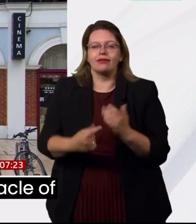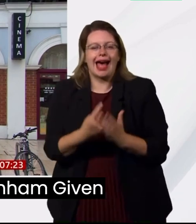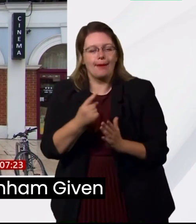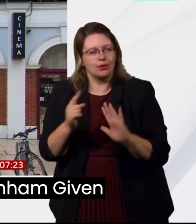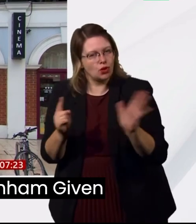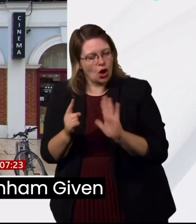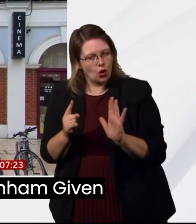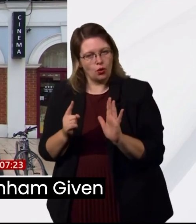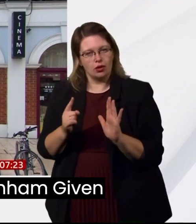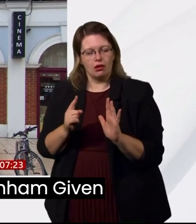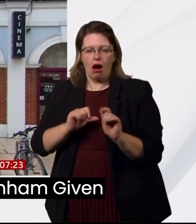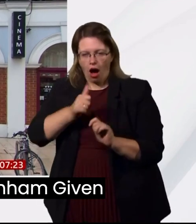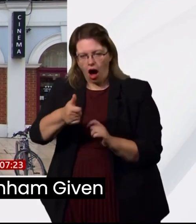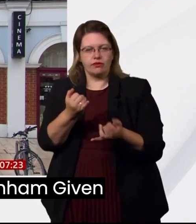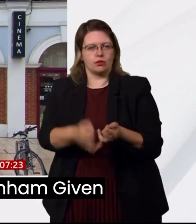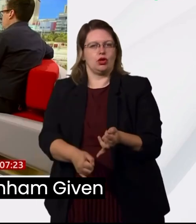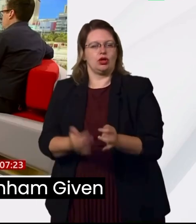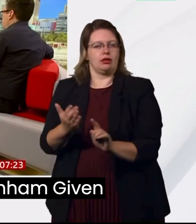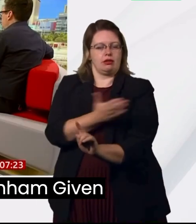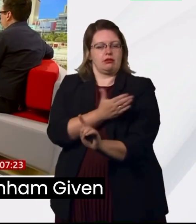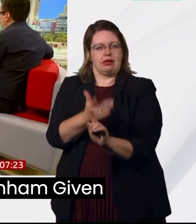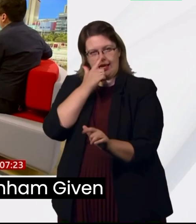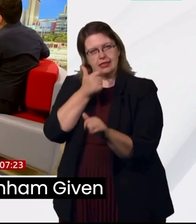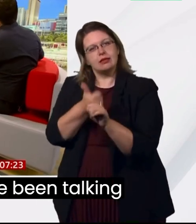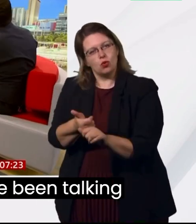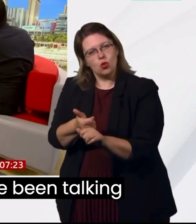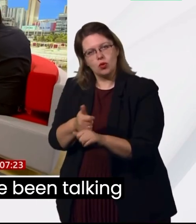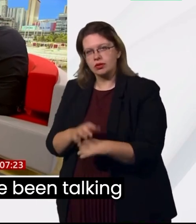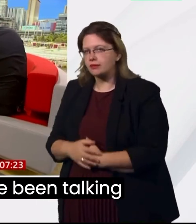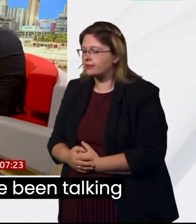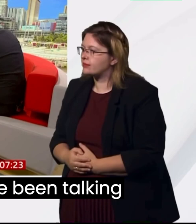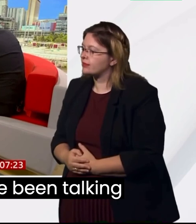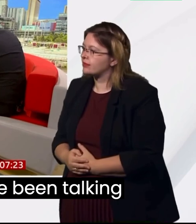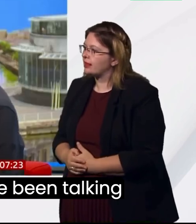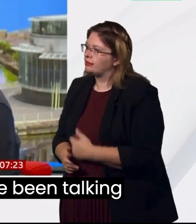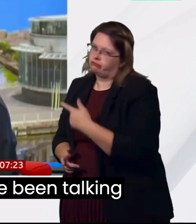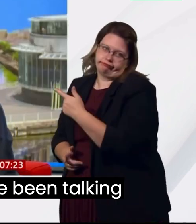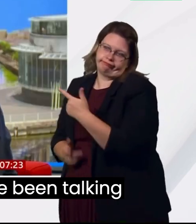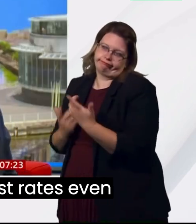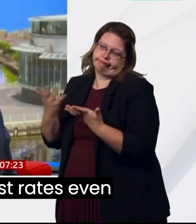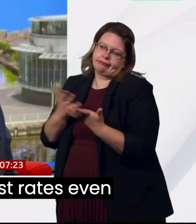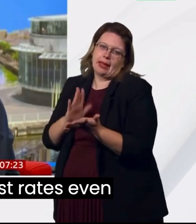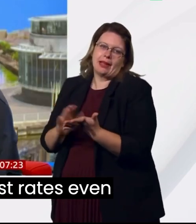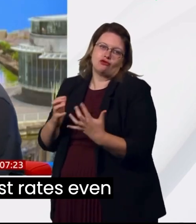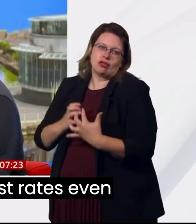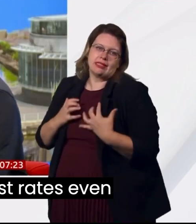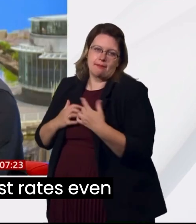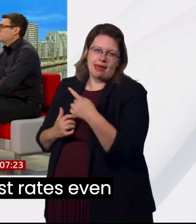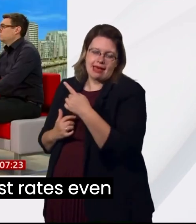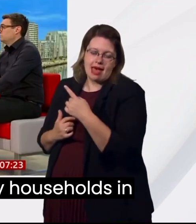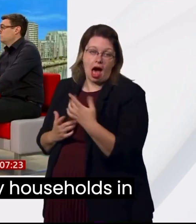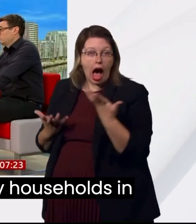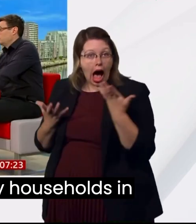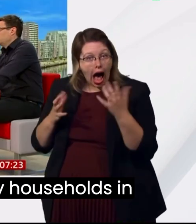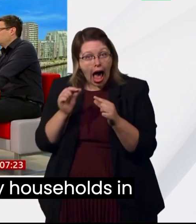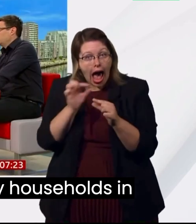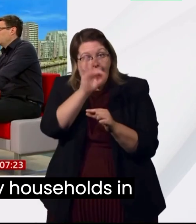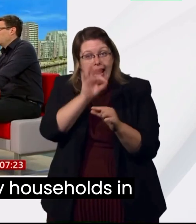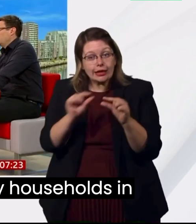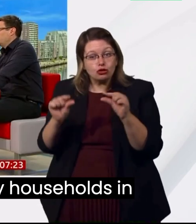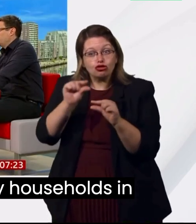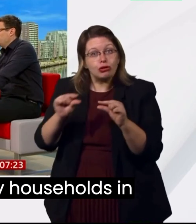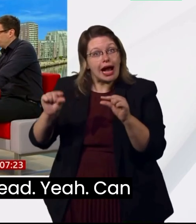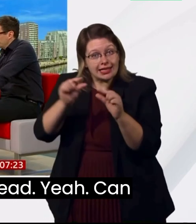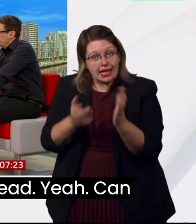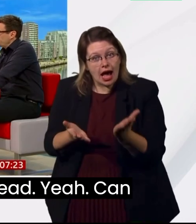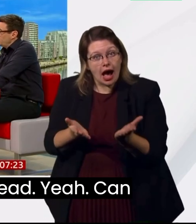treacle of homelessness. Andy Burnham, given those challenges, and we've been talking this morning about interest rates, even greater challenges for